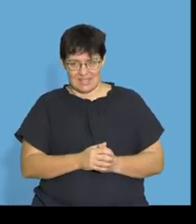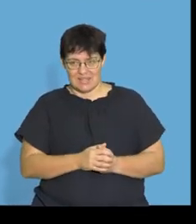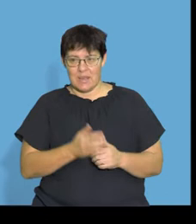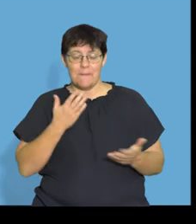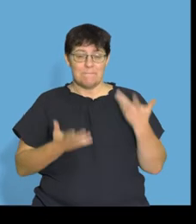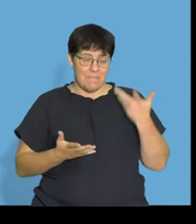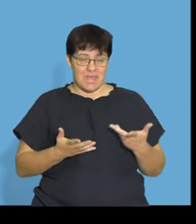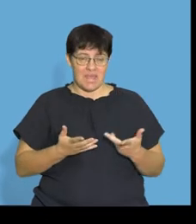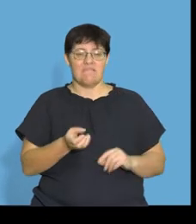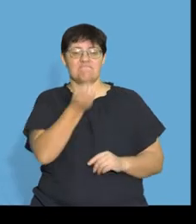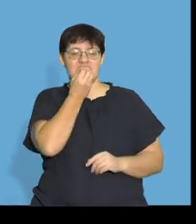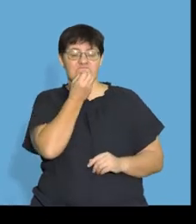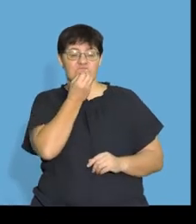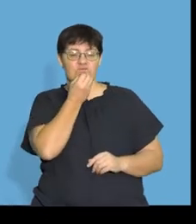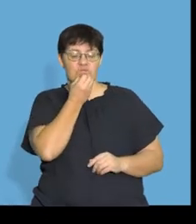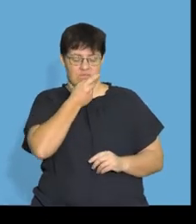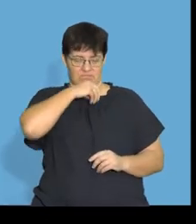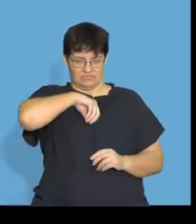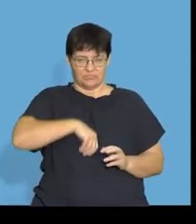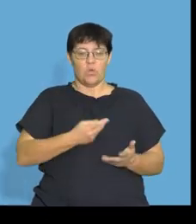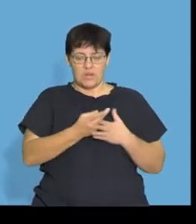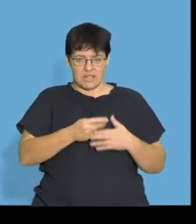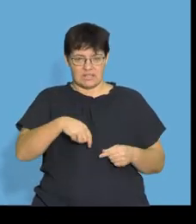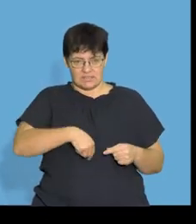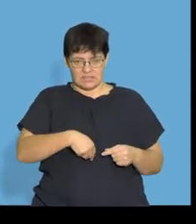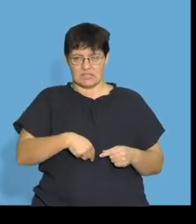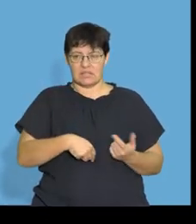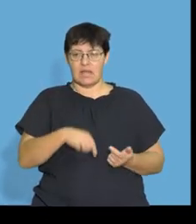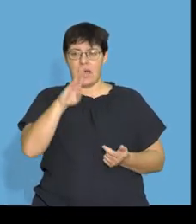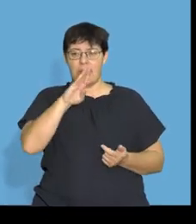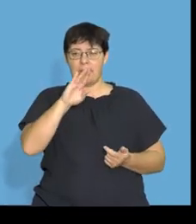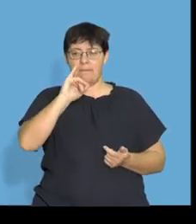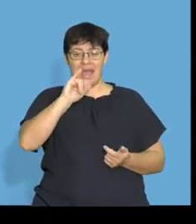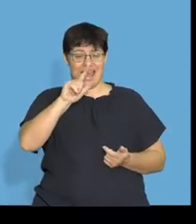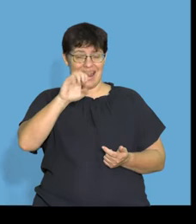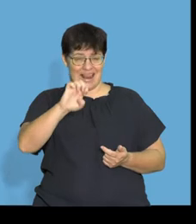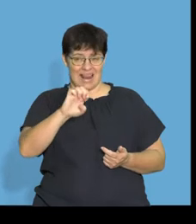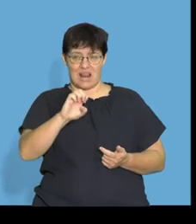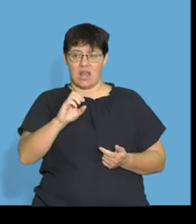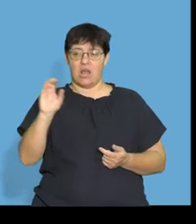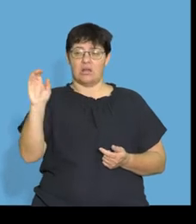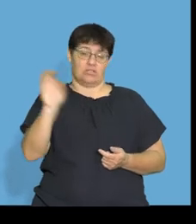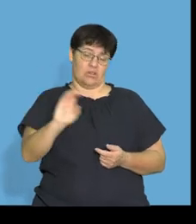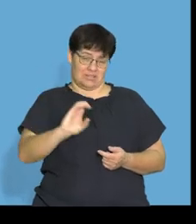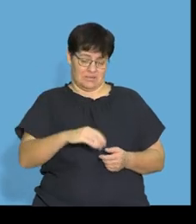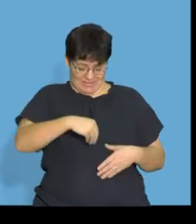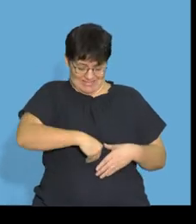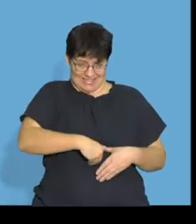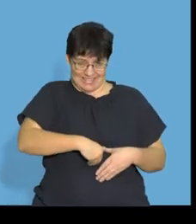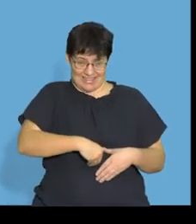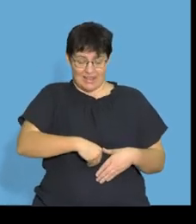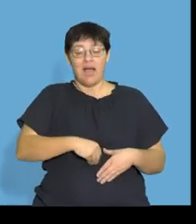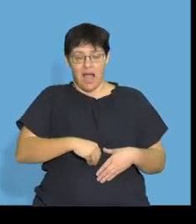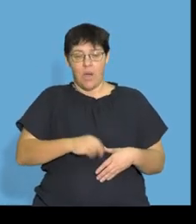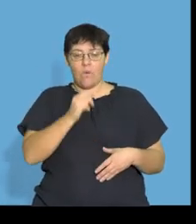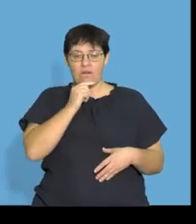Maybe when you do digestion, digestion, you need bile salts. And bile salts is something in your digestive